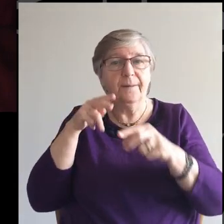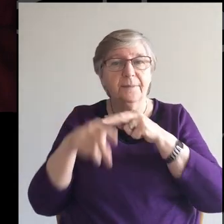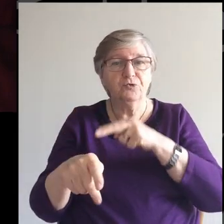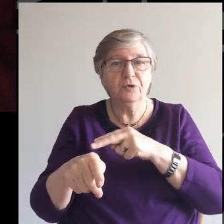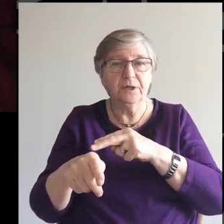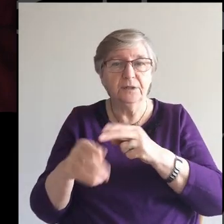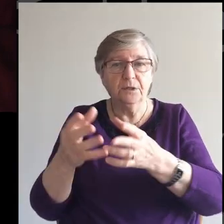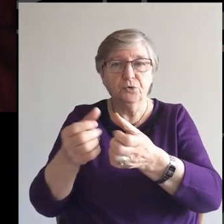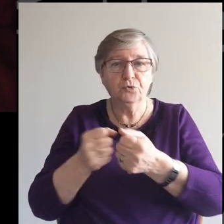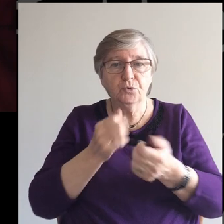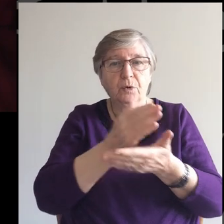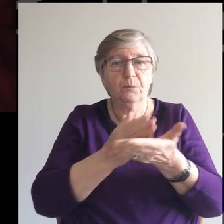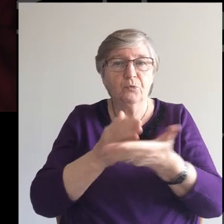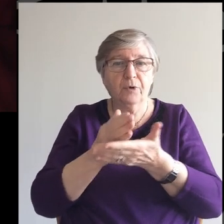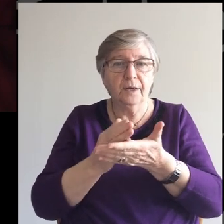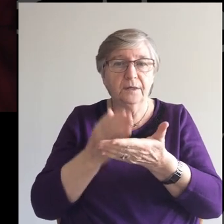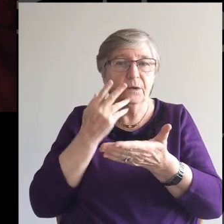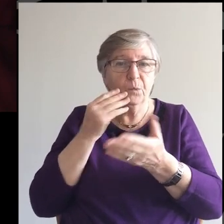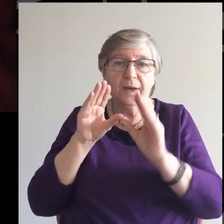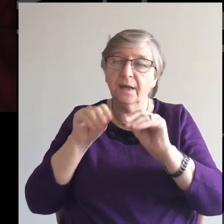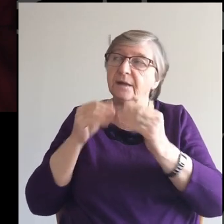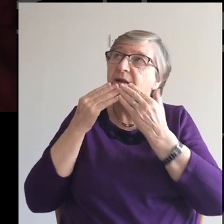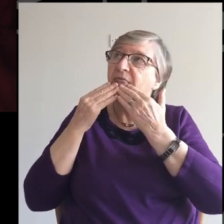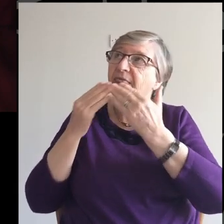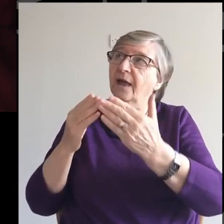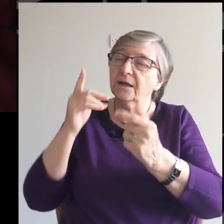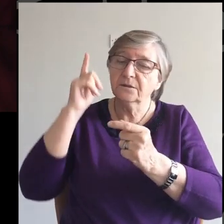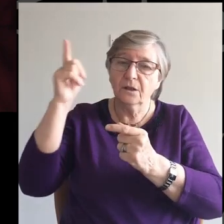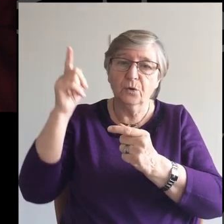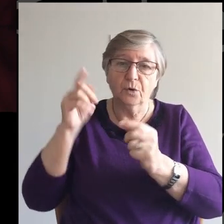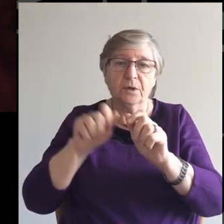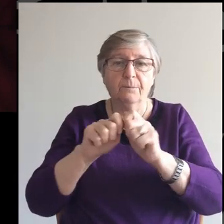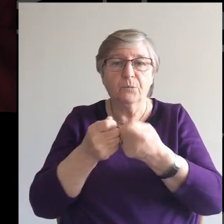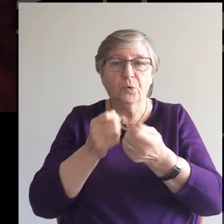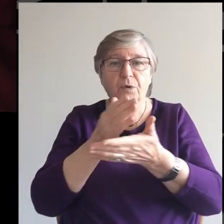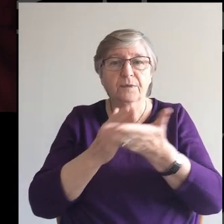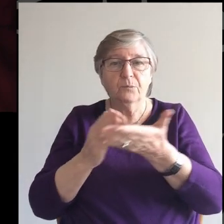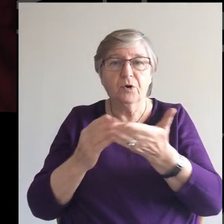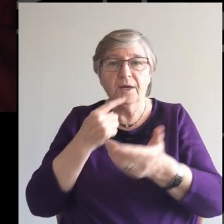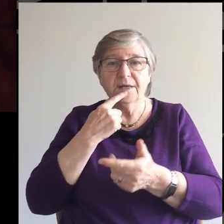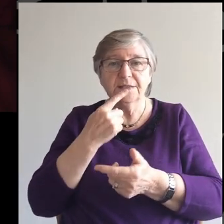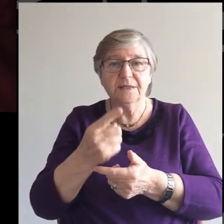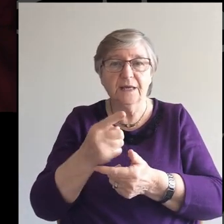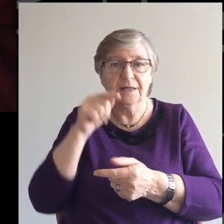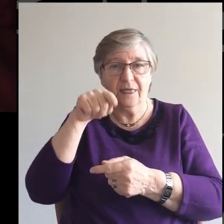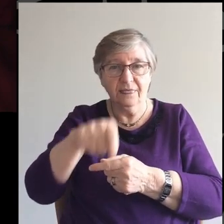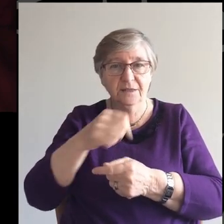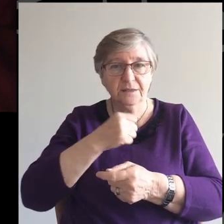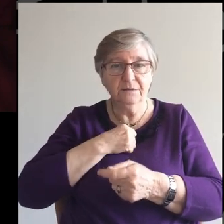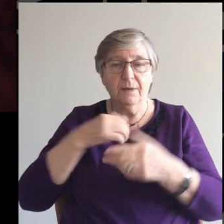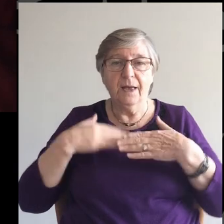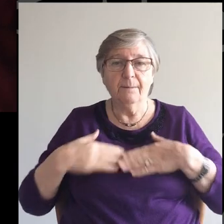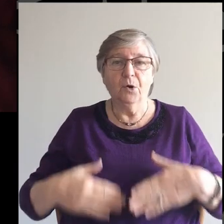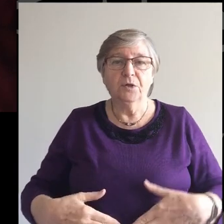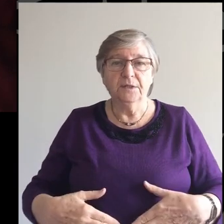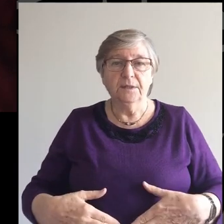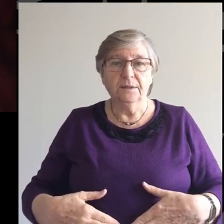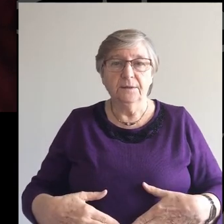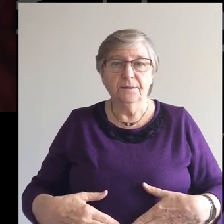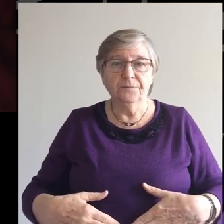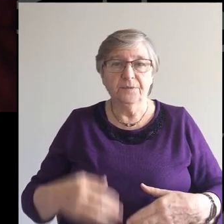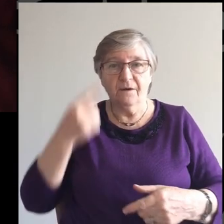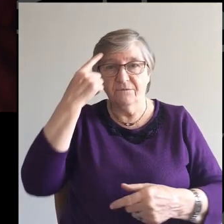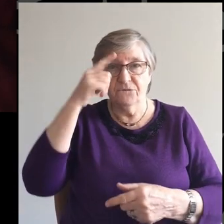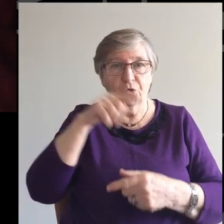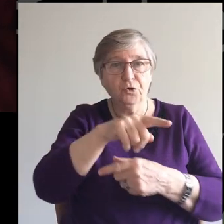bread And when he had given thanks He broke it and said This is my body Which